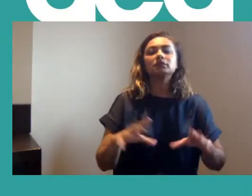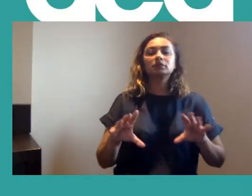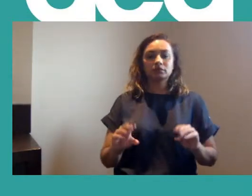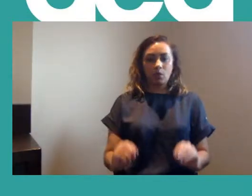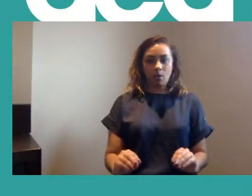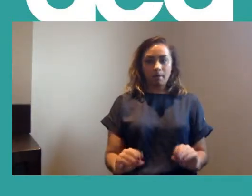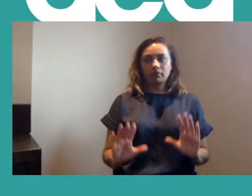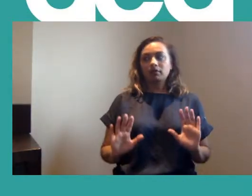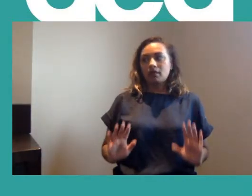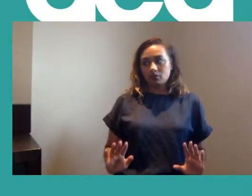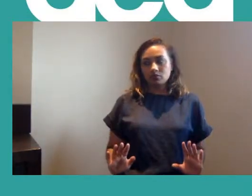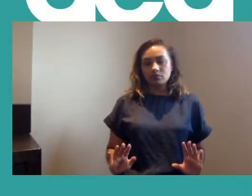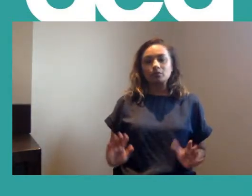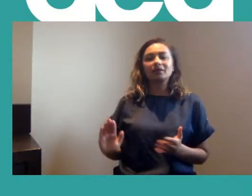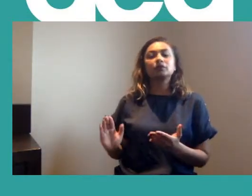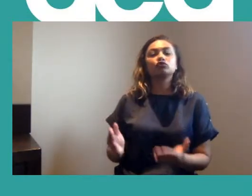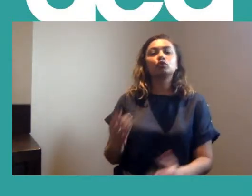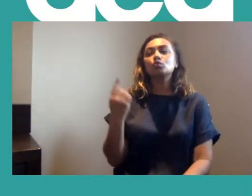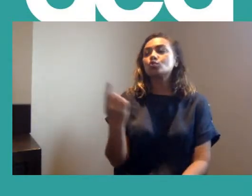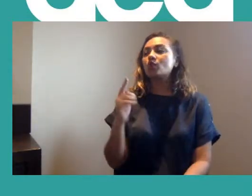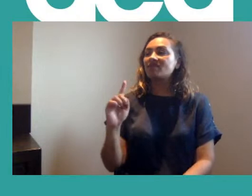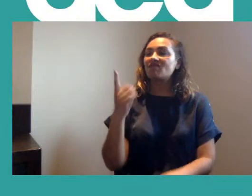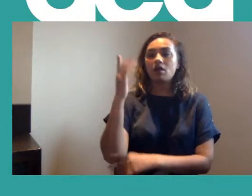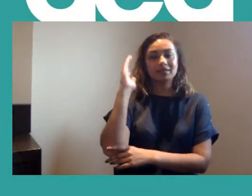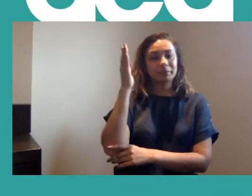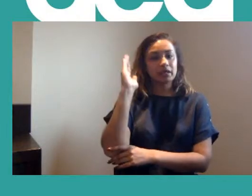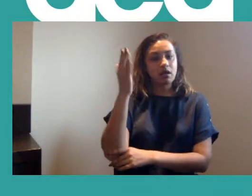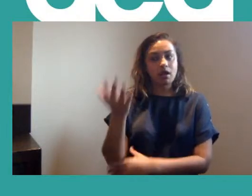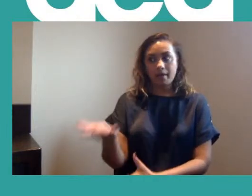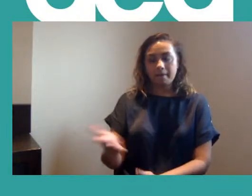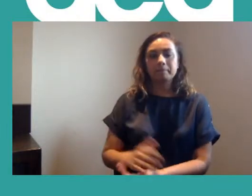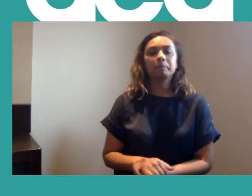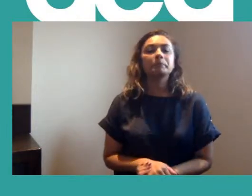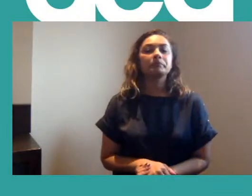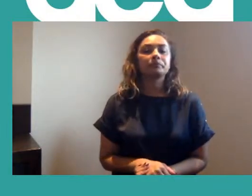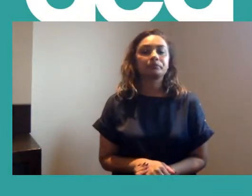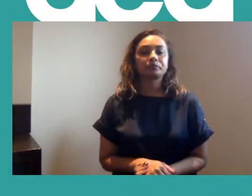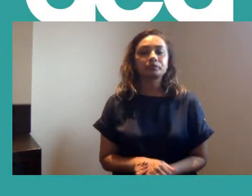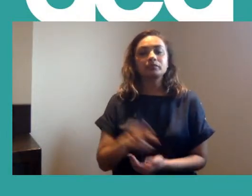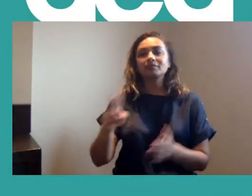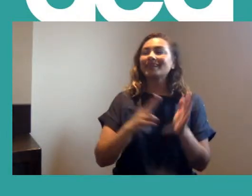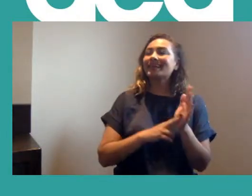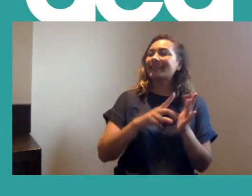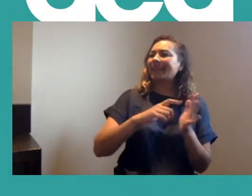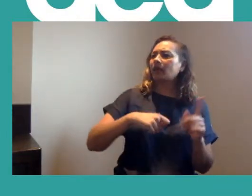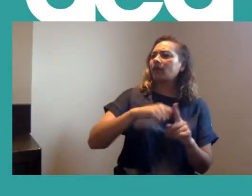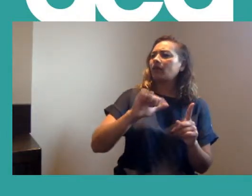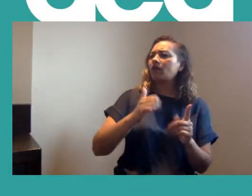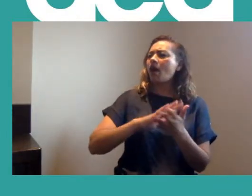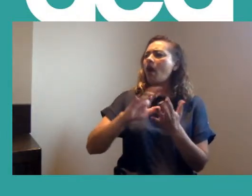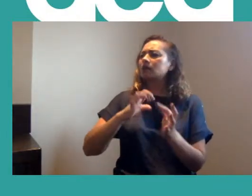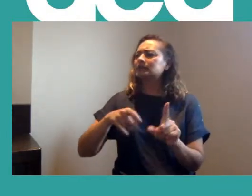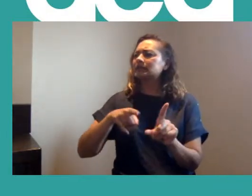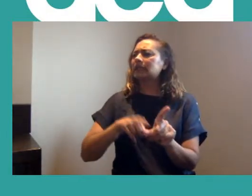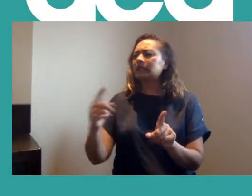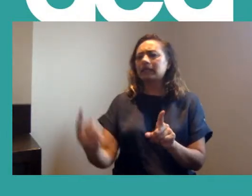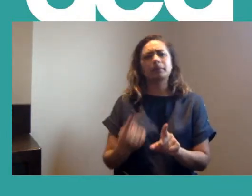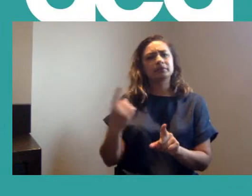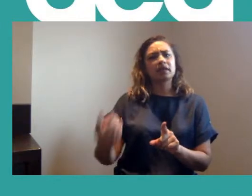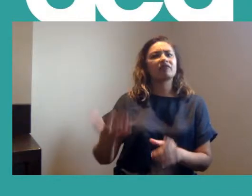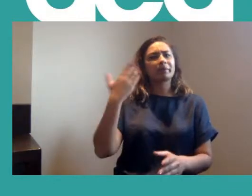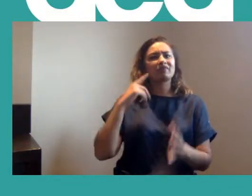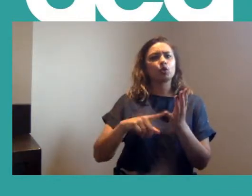talking there. And I'm going to introduce our first speakers, who are Nick Hardy, who used to be a